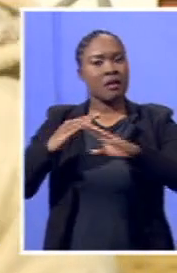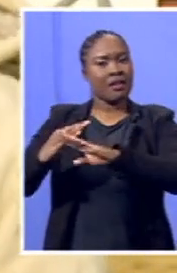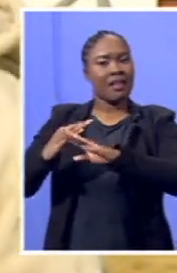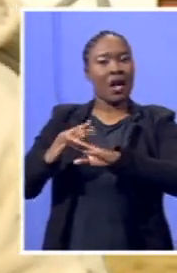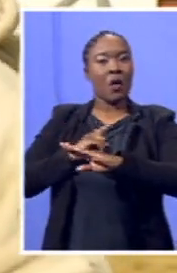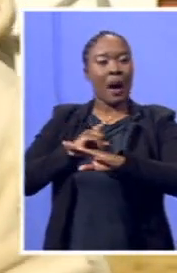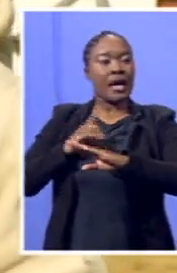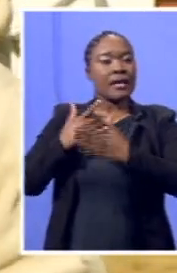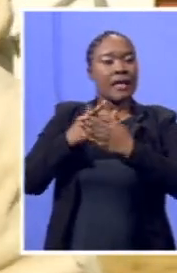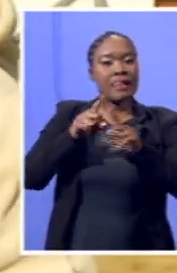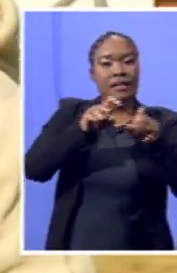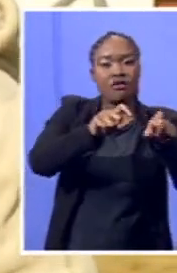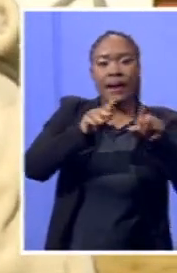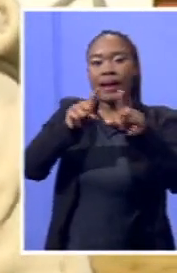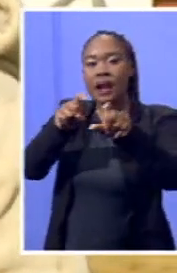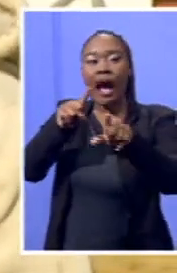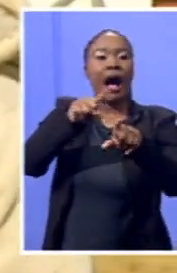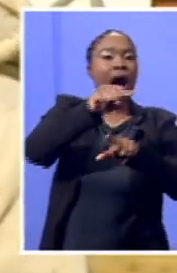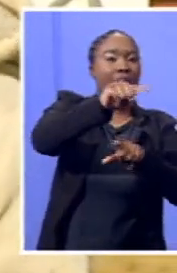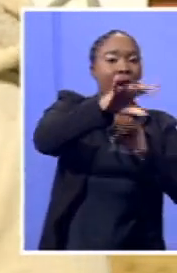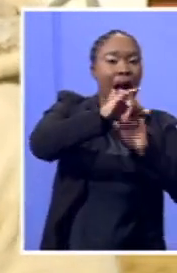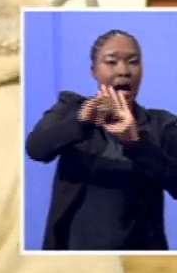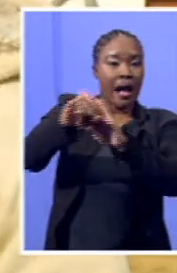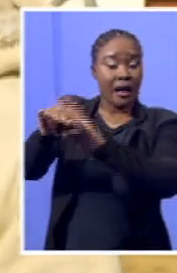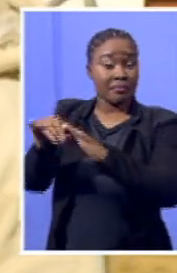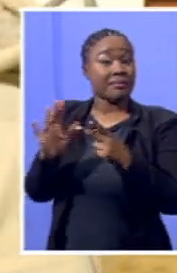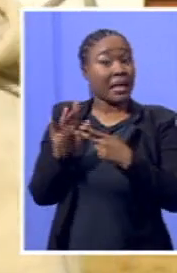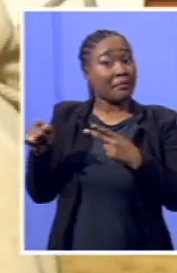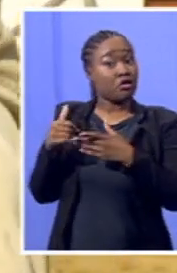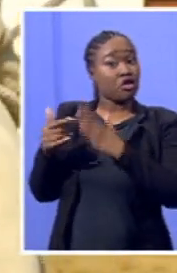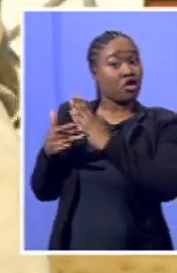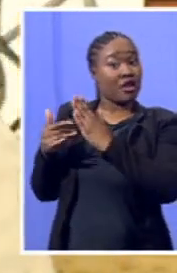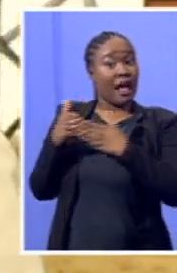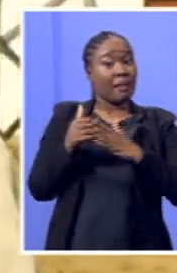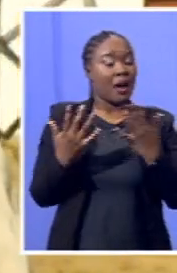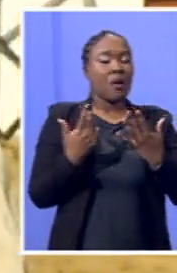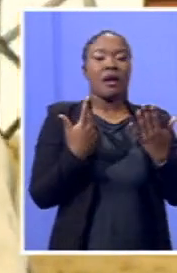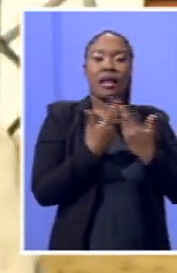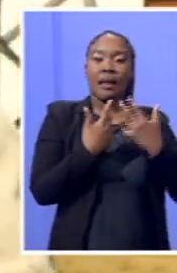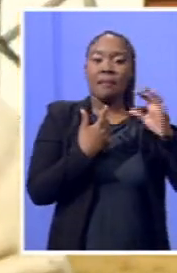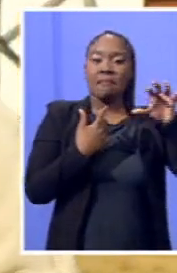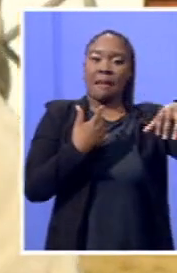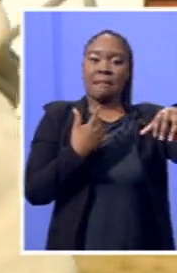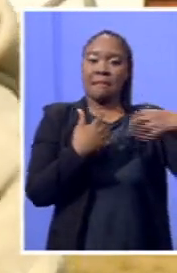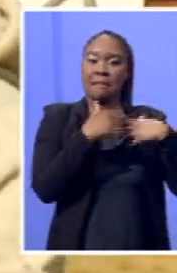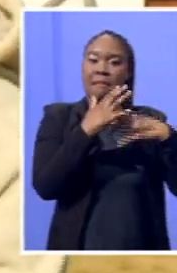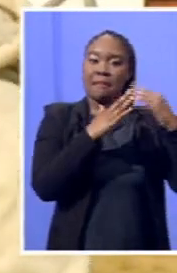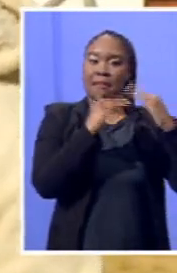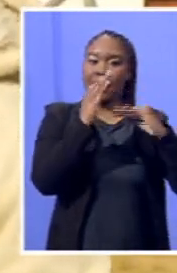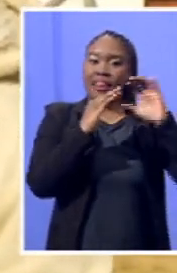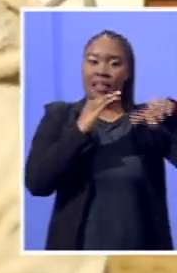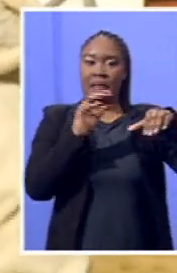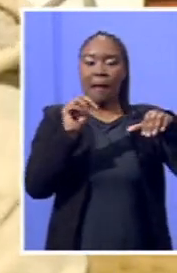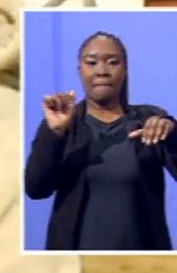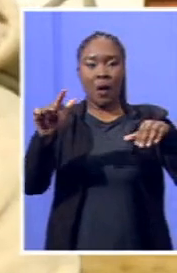Through technology, we can build more laboratories whereby the DNA tests for the rapists